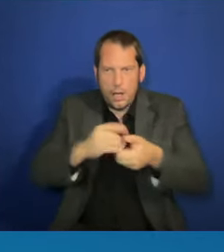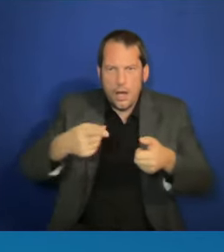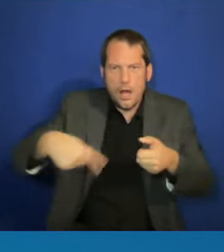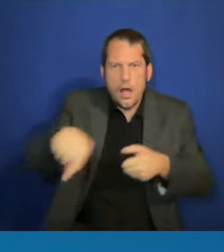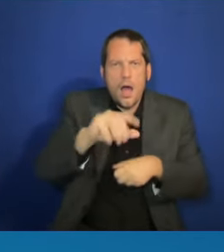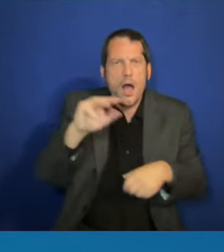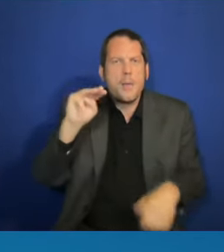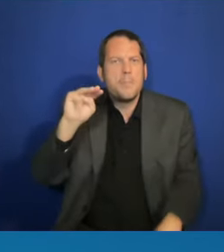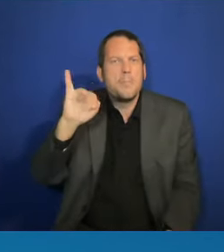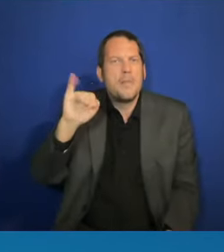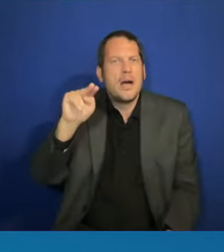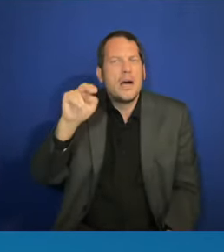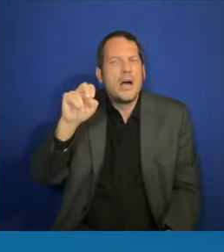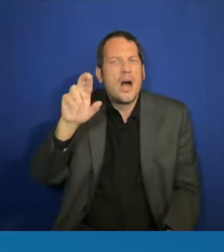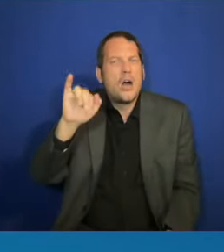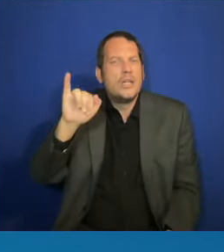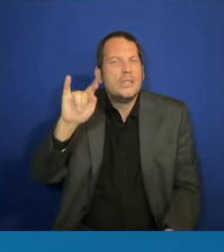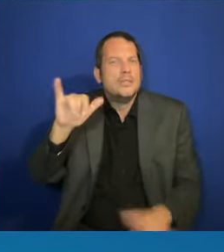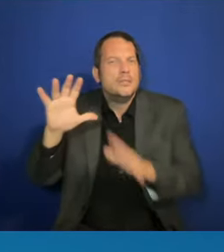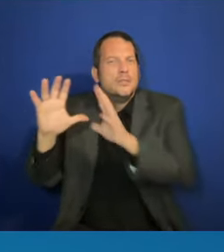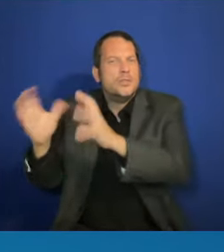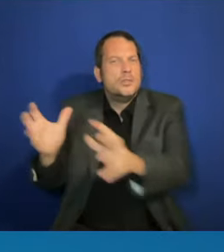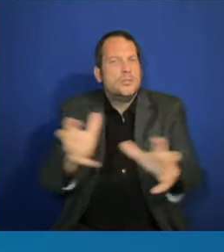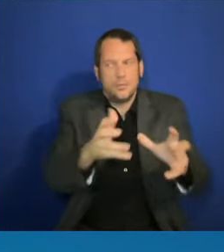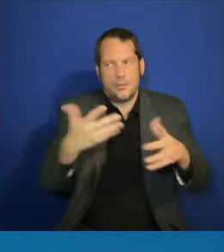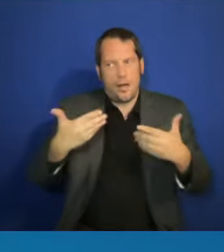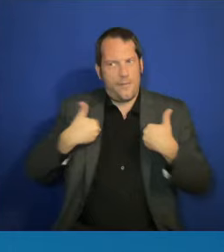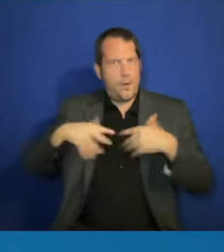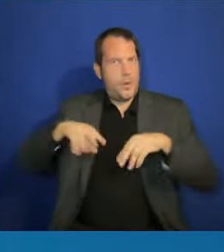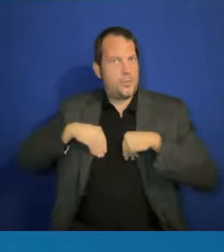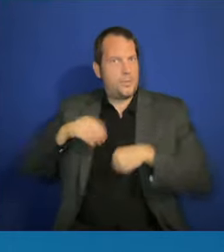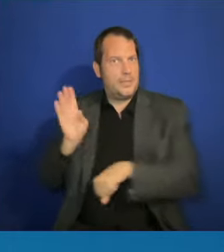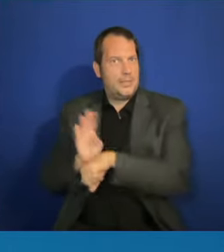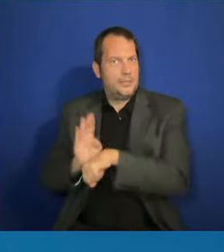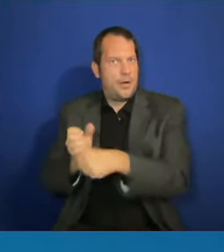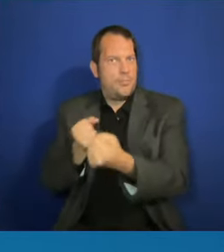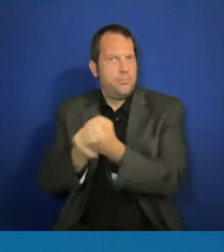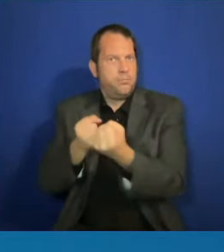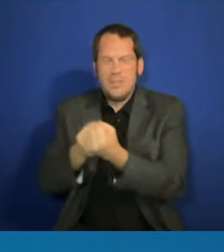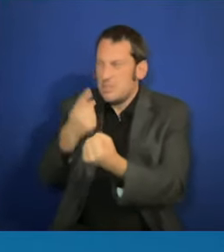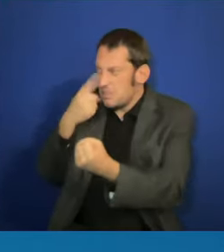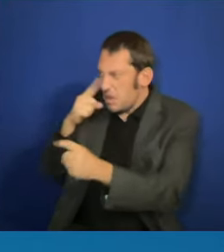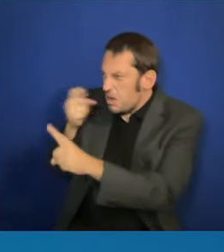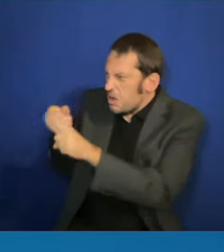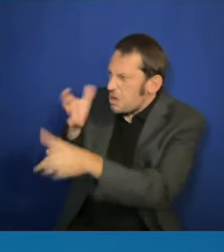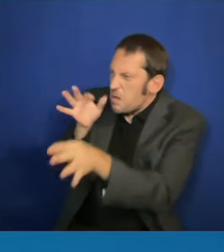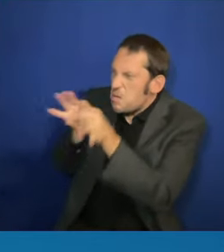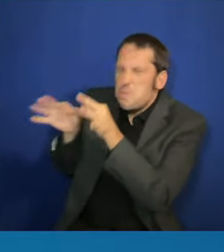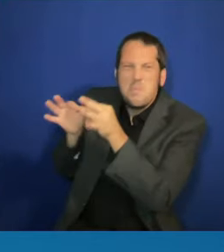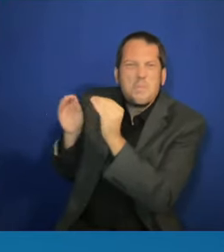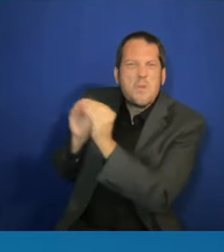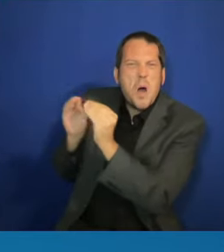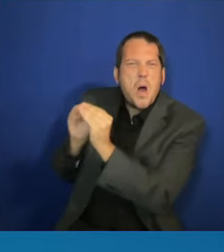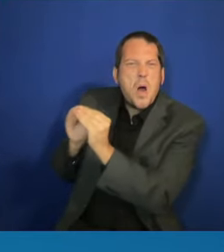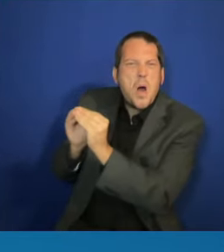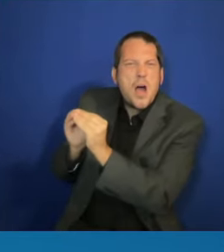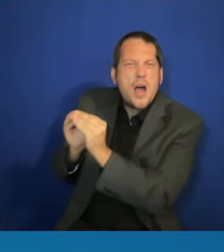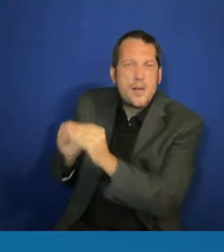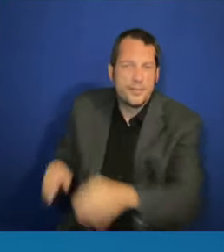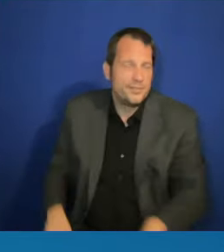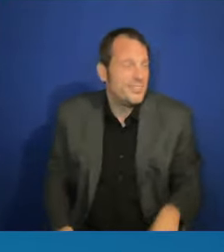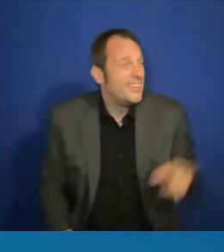more? Well, you outlined it exactly right. And I'll add to the statistics that you shared.